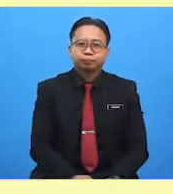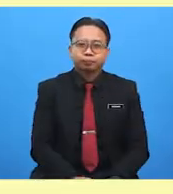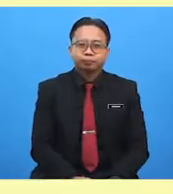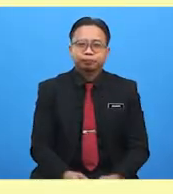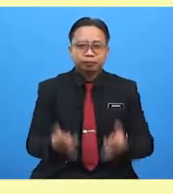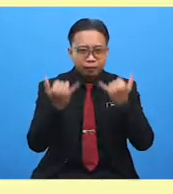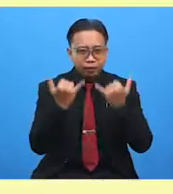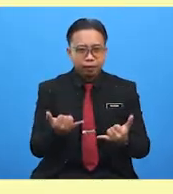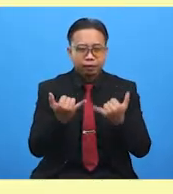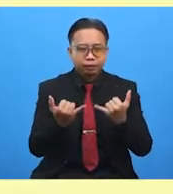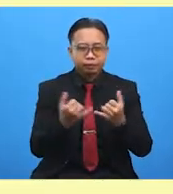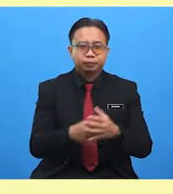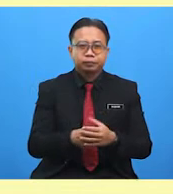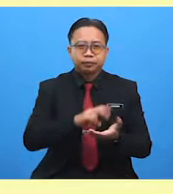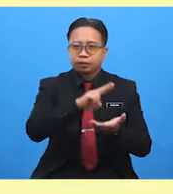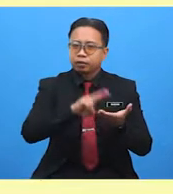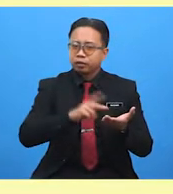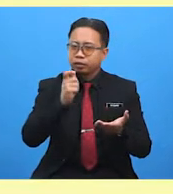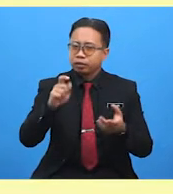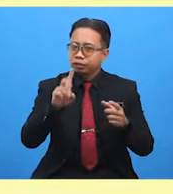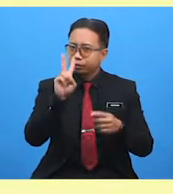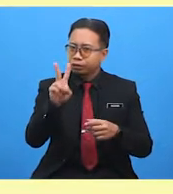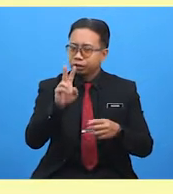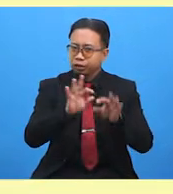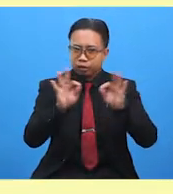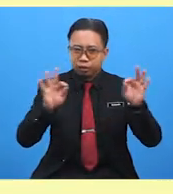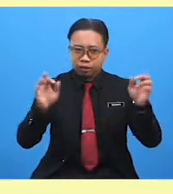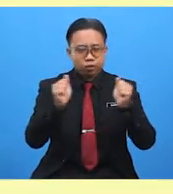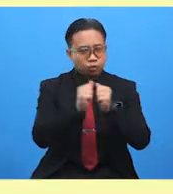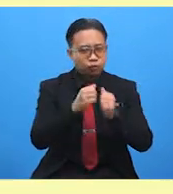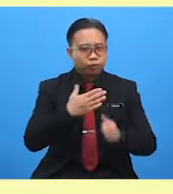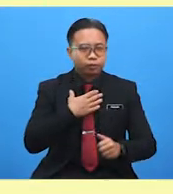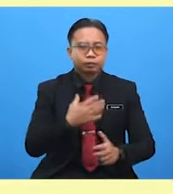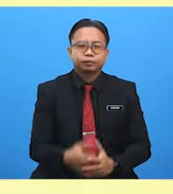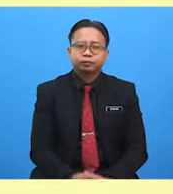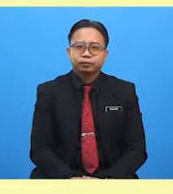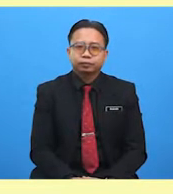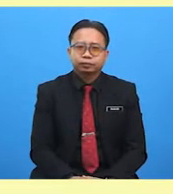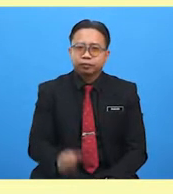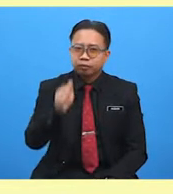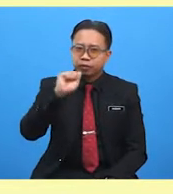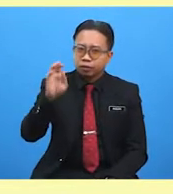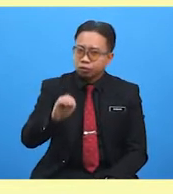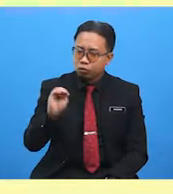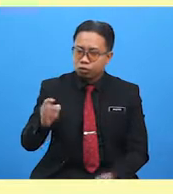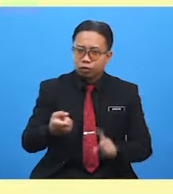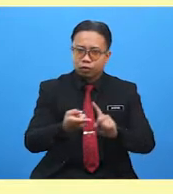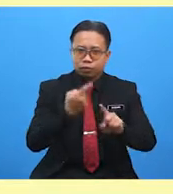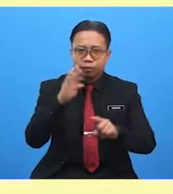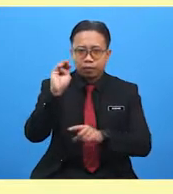Now, read the second text with me. A student from Mortimer School,